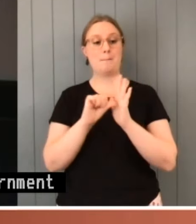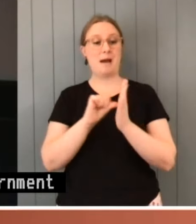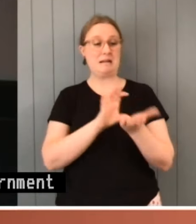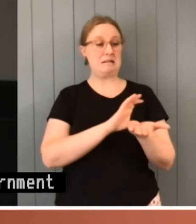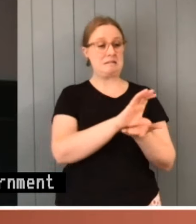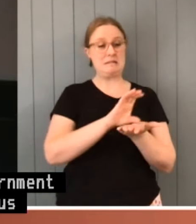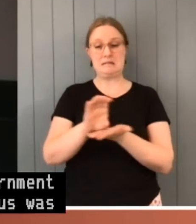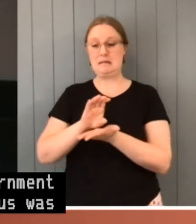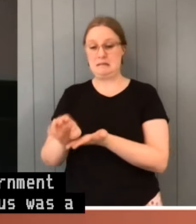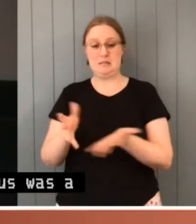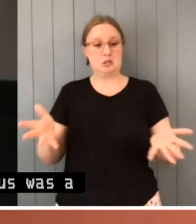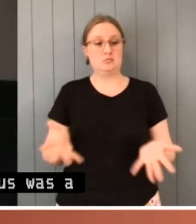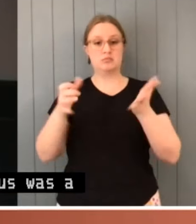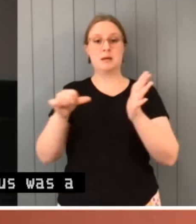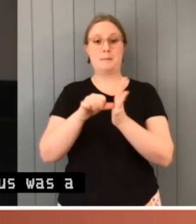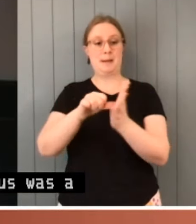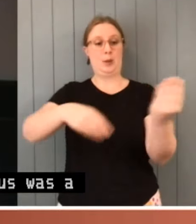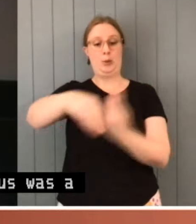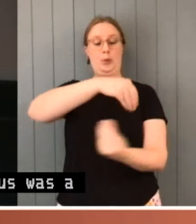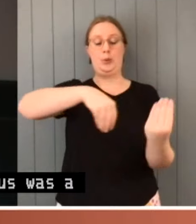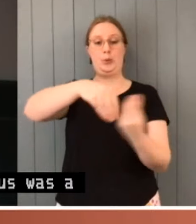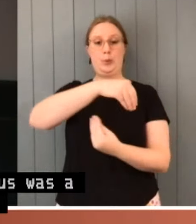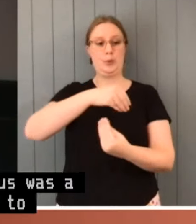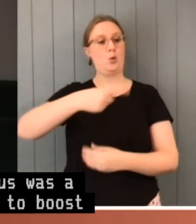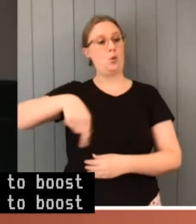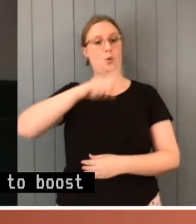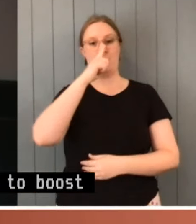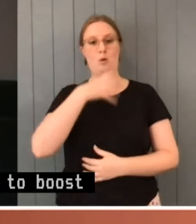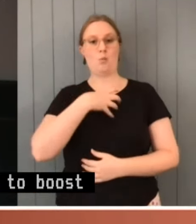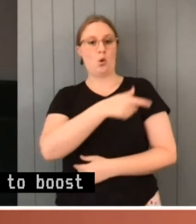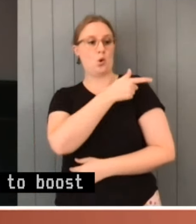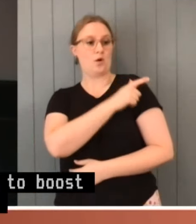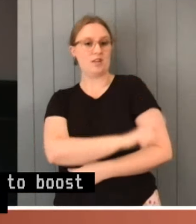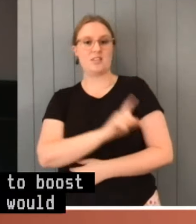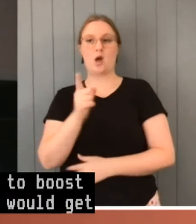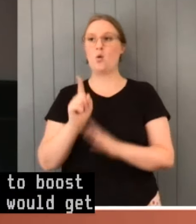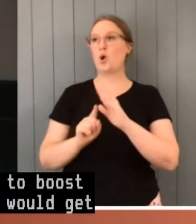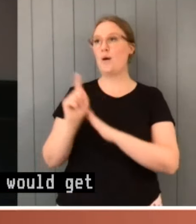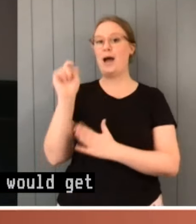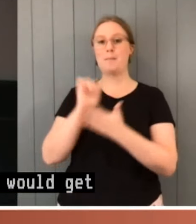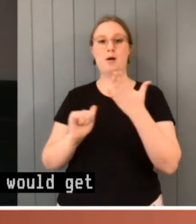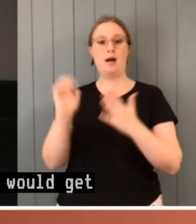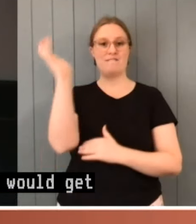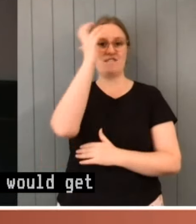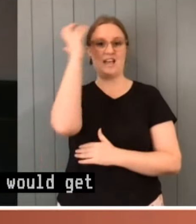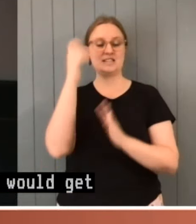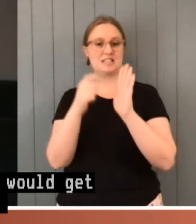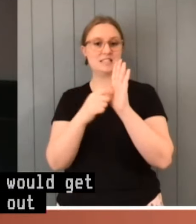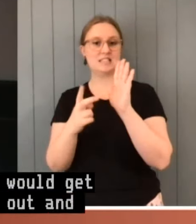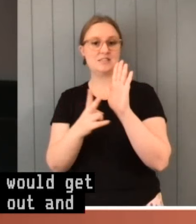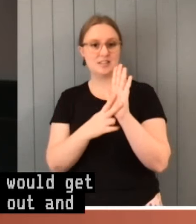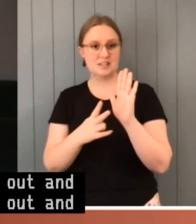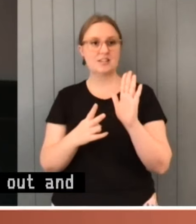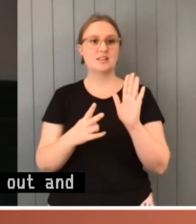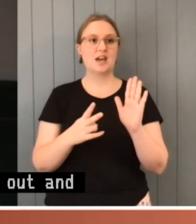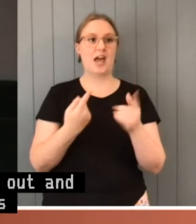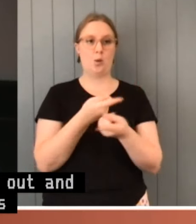confidence. Every taxpayer would get a cheque, and they'd all go out and buy flat-screen televisions or something, and so we'd stay afloat while the rest of the world went down.